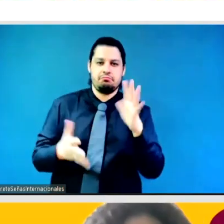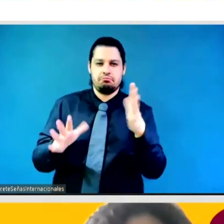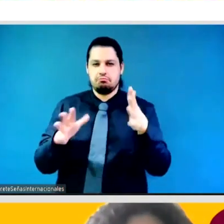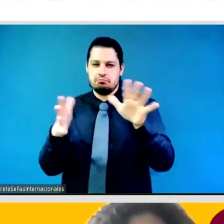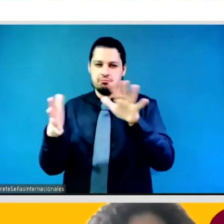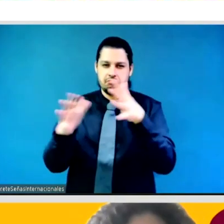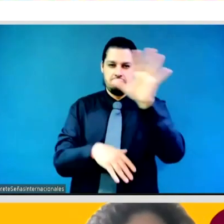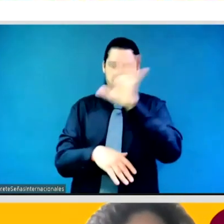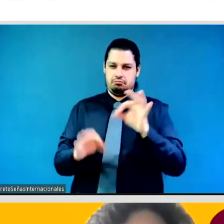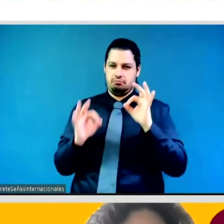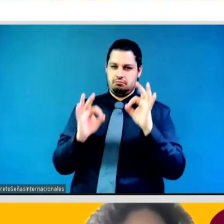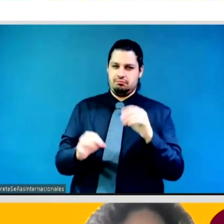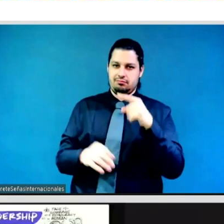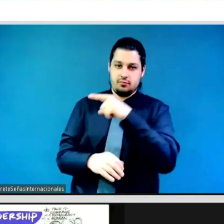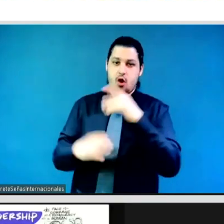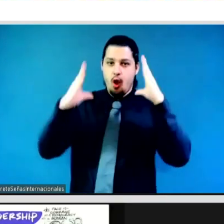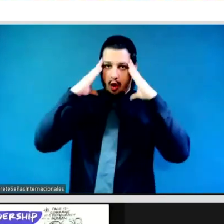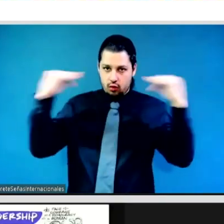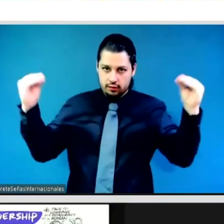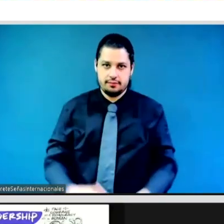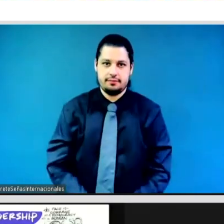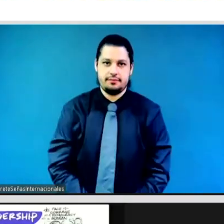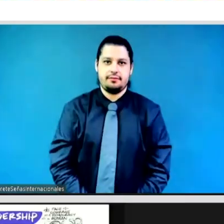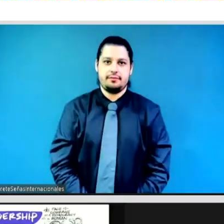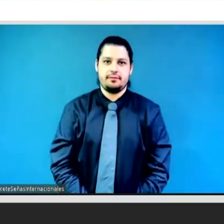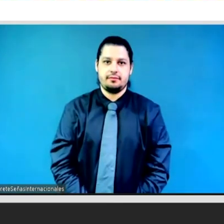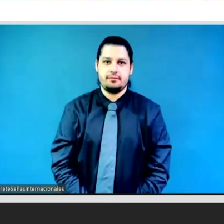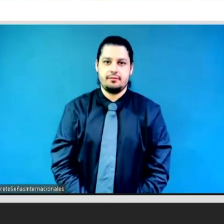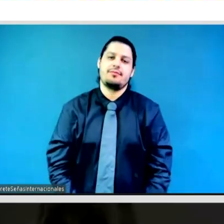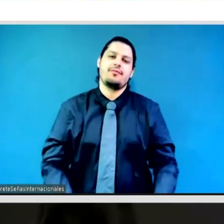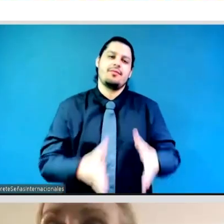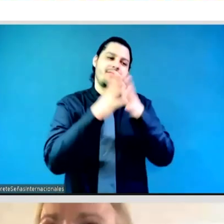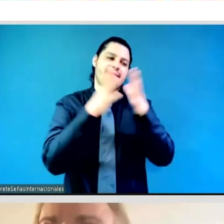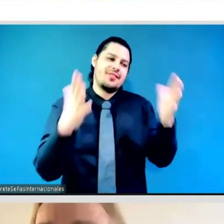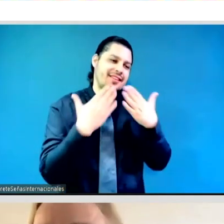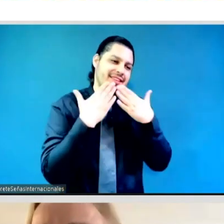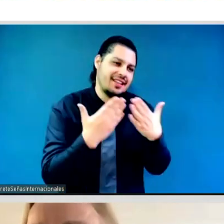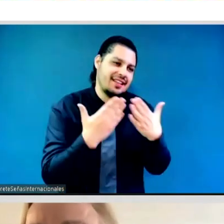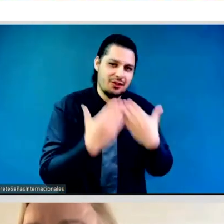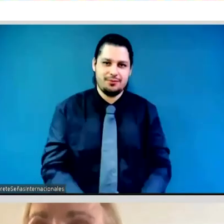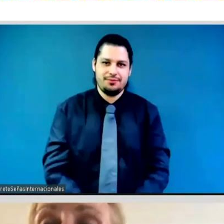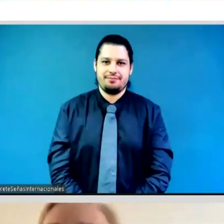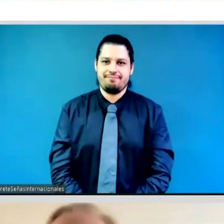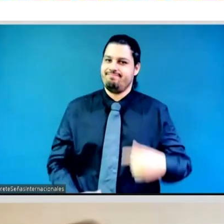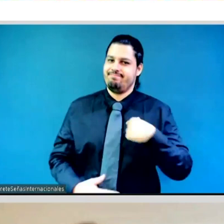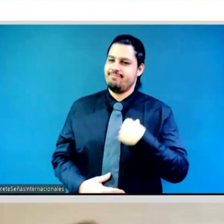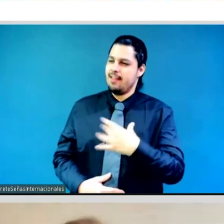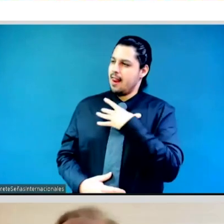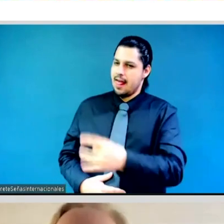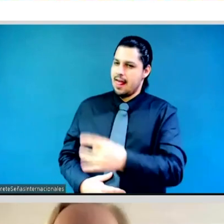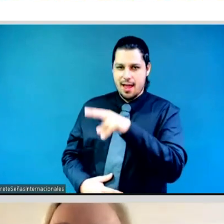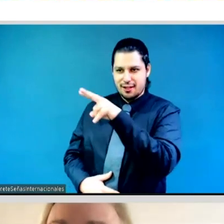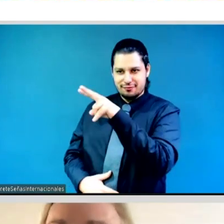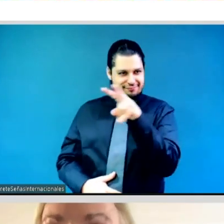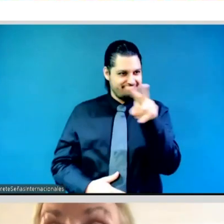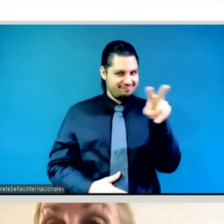Hakima. Great to see you all wherever you are. I think my video should be starting now. It does.